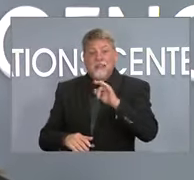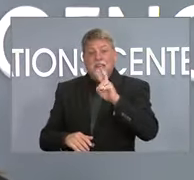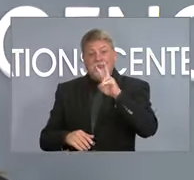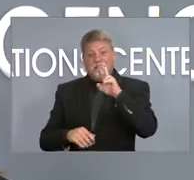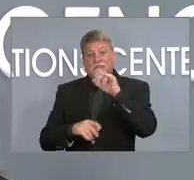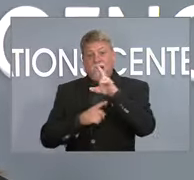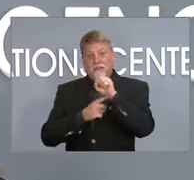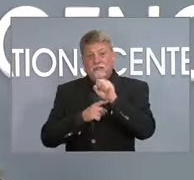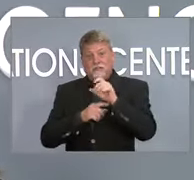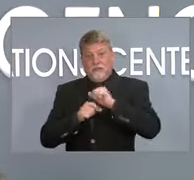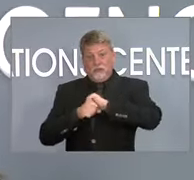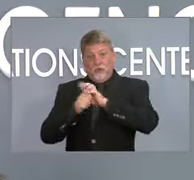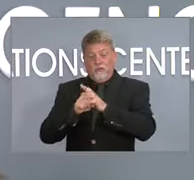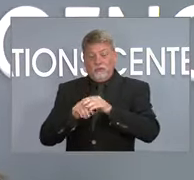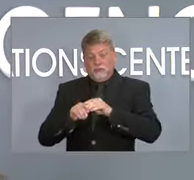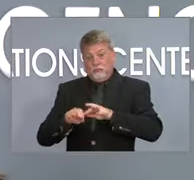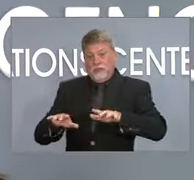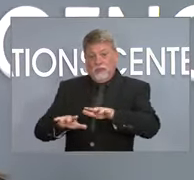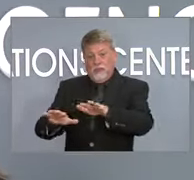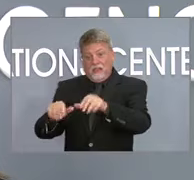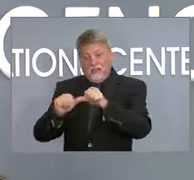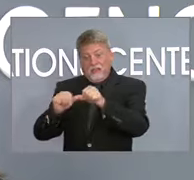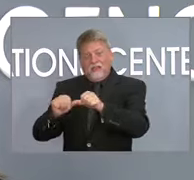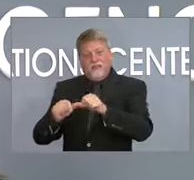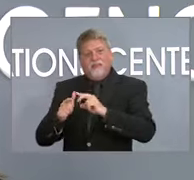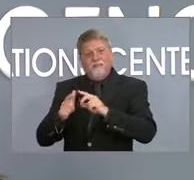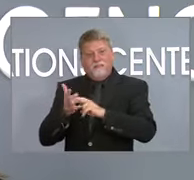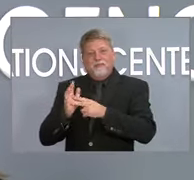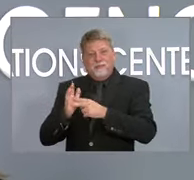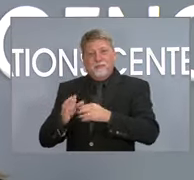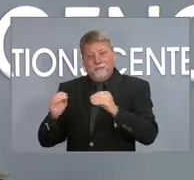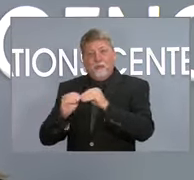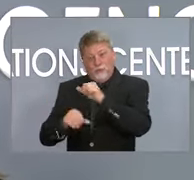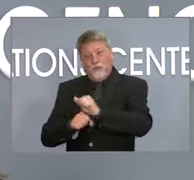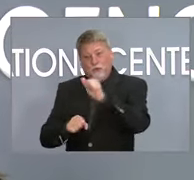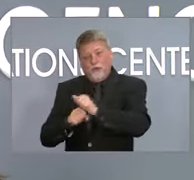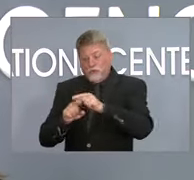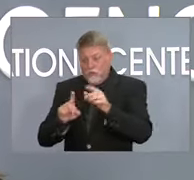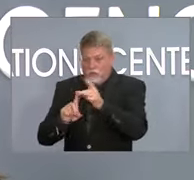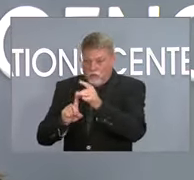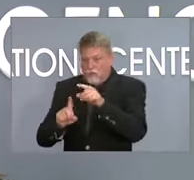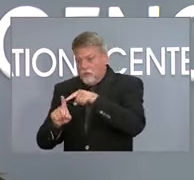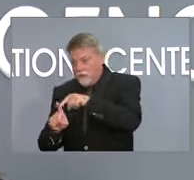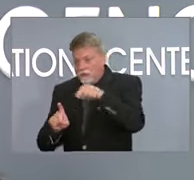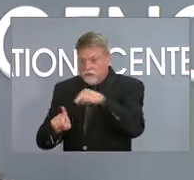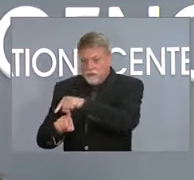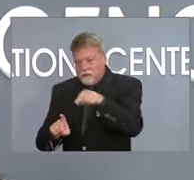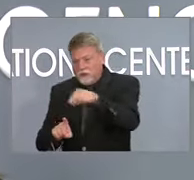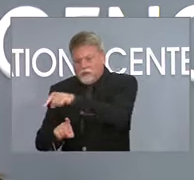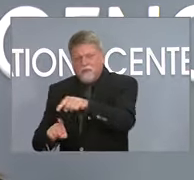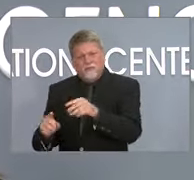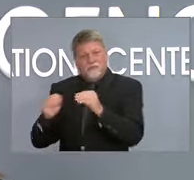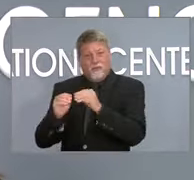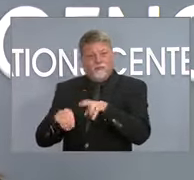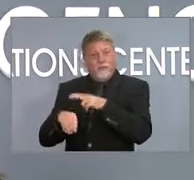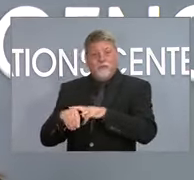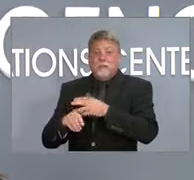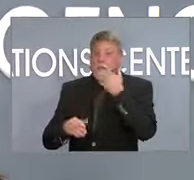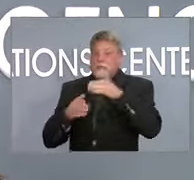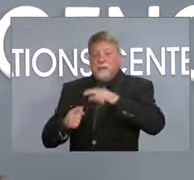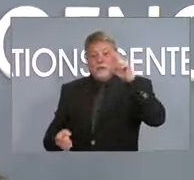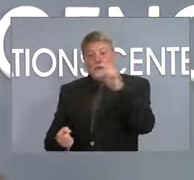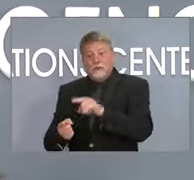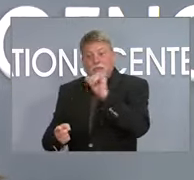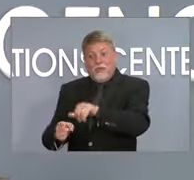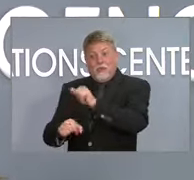means there's going to be more virus that ends up in our schools. Yes, though, we are offering to make sure that we can try to ease the burden of the